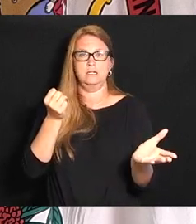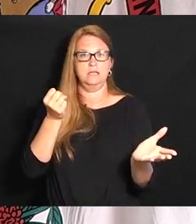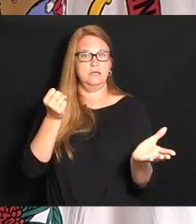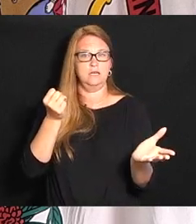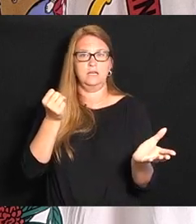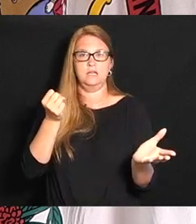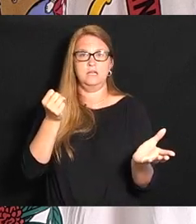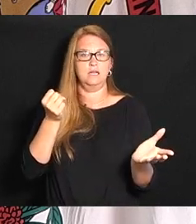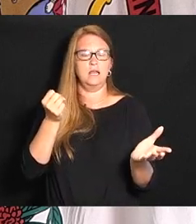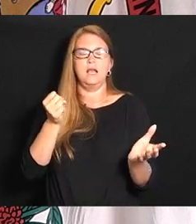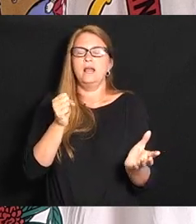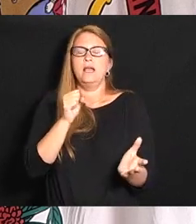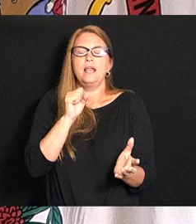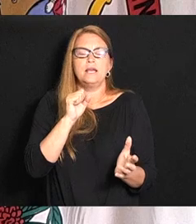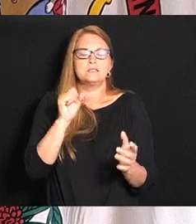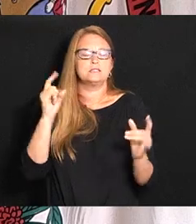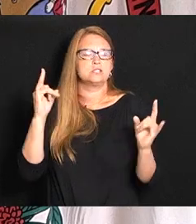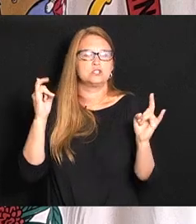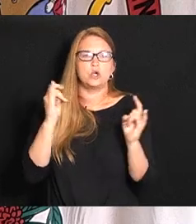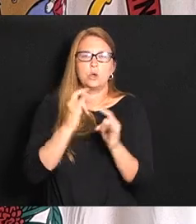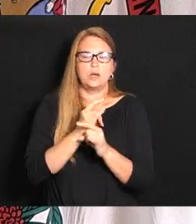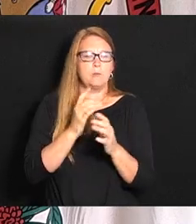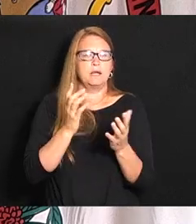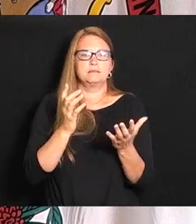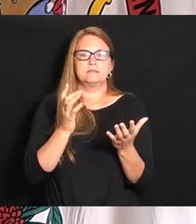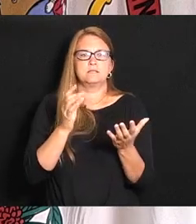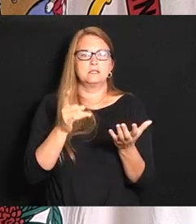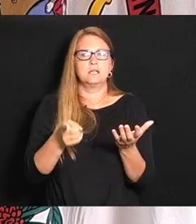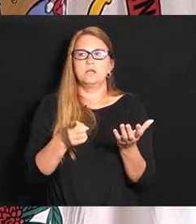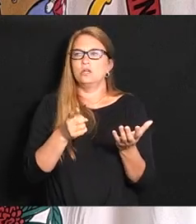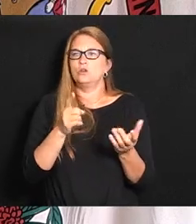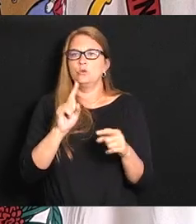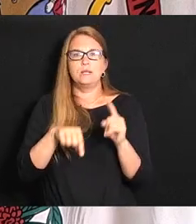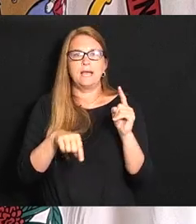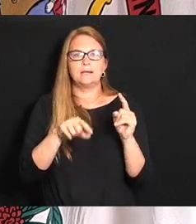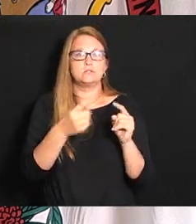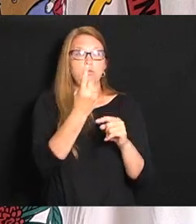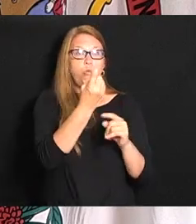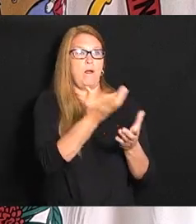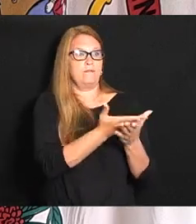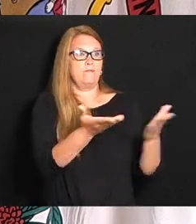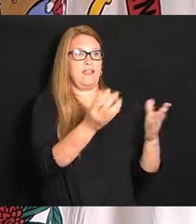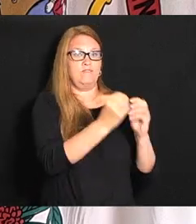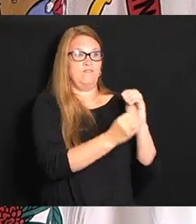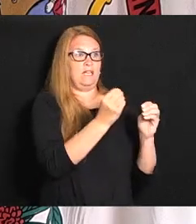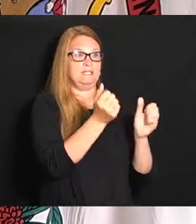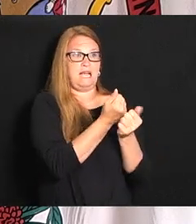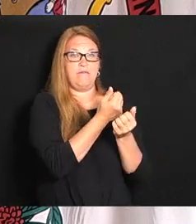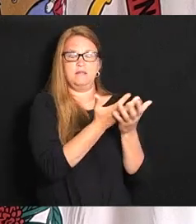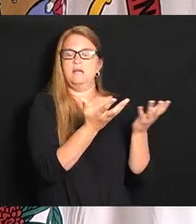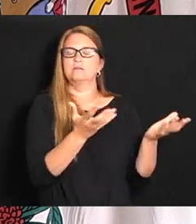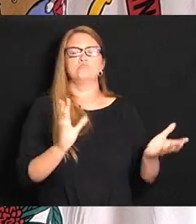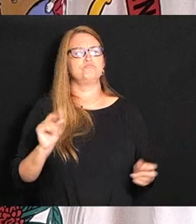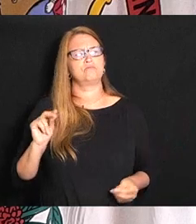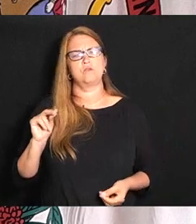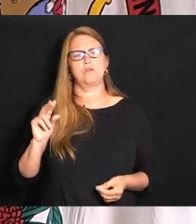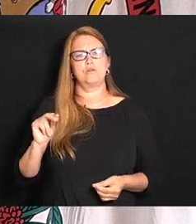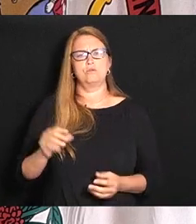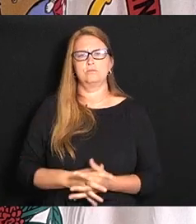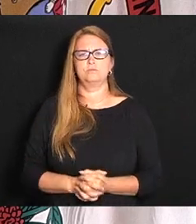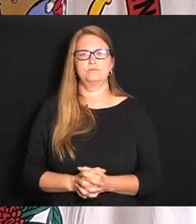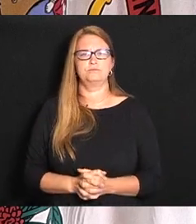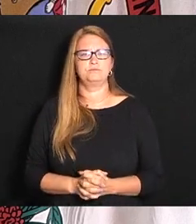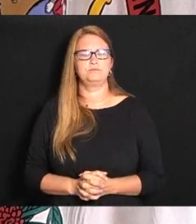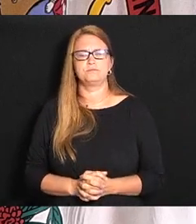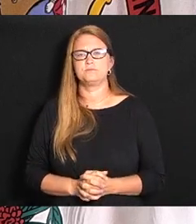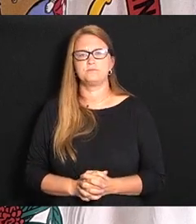too complex to just say well let's just do this or let's just do that so we can absolutely say we did something at